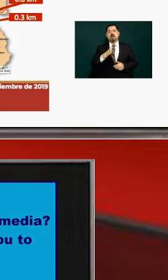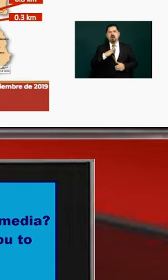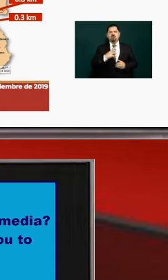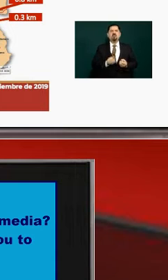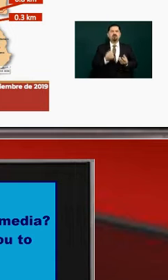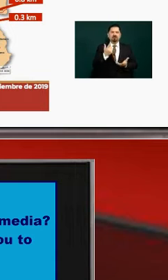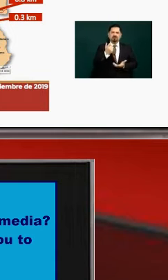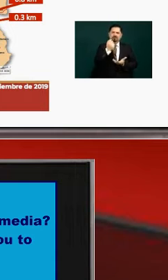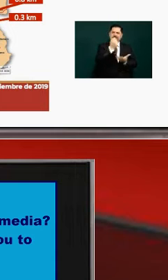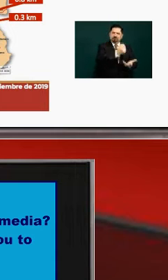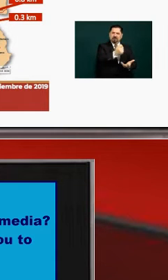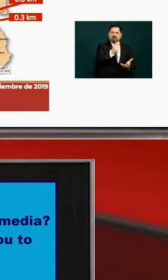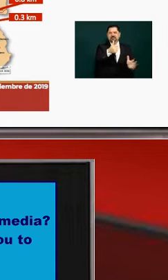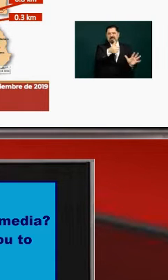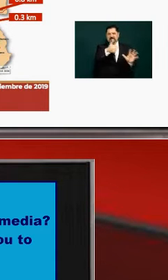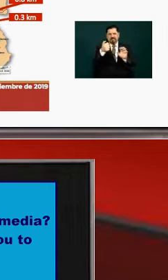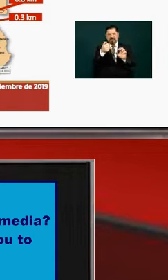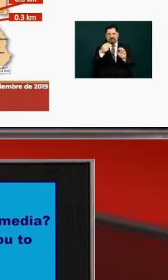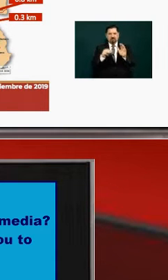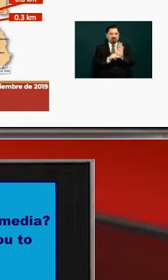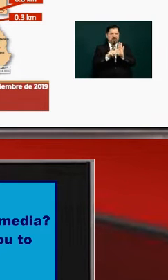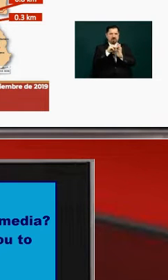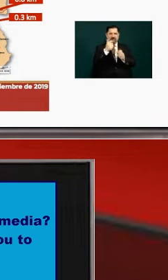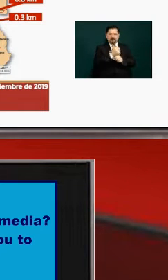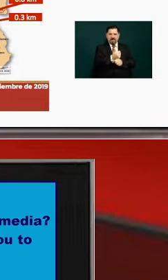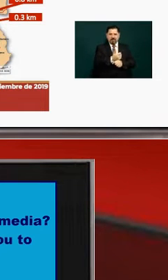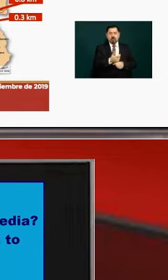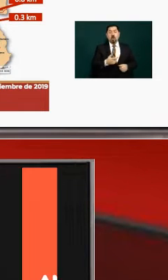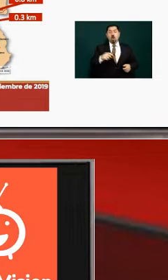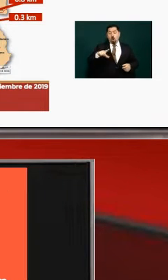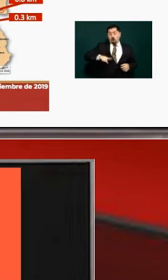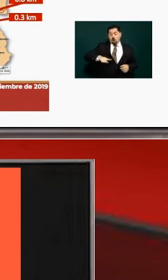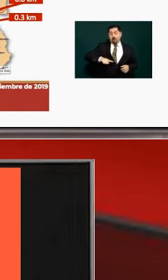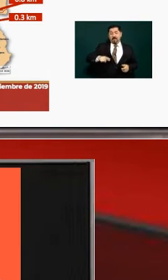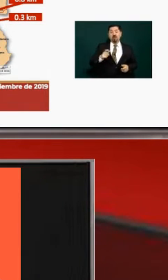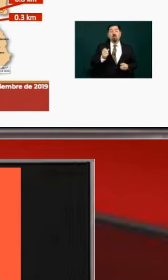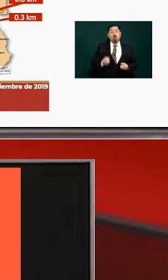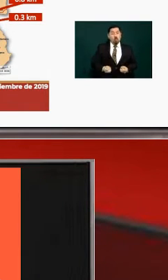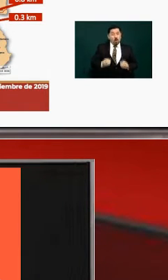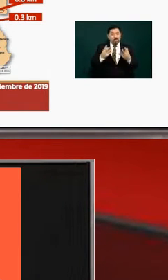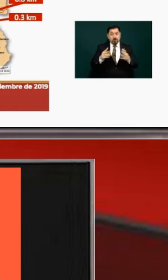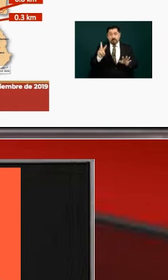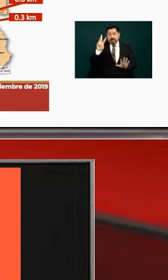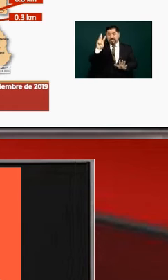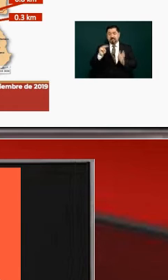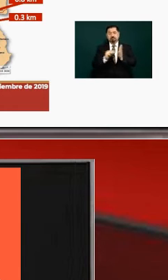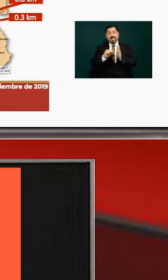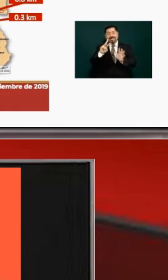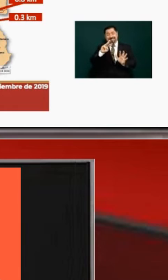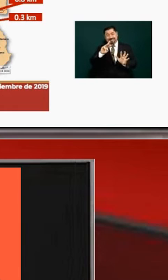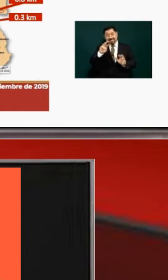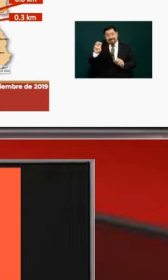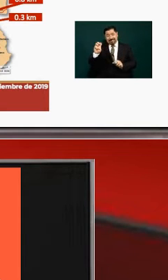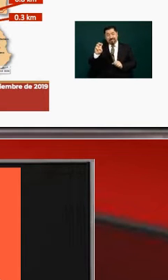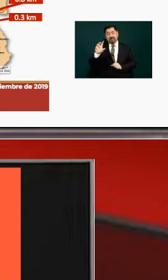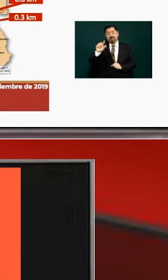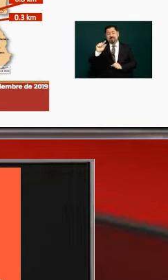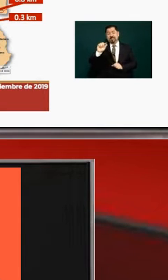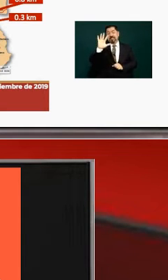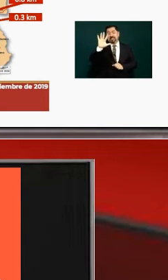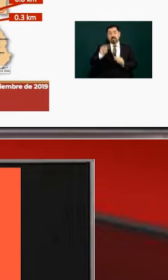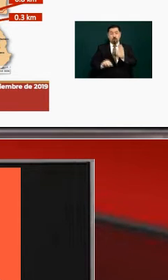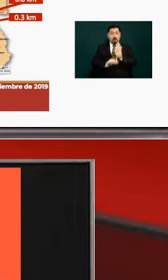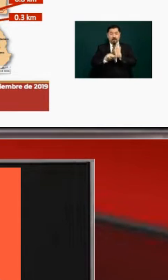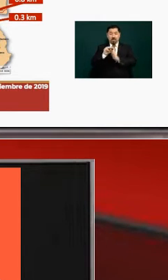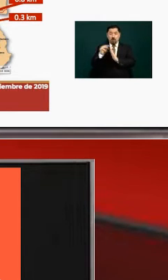so the amount is um so that's